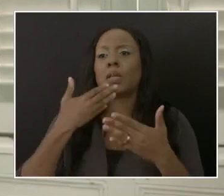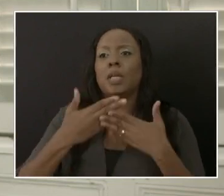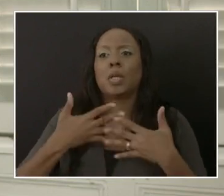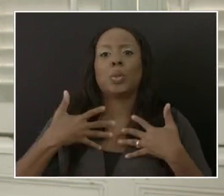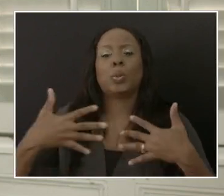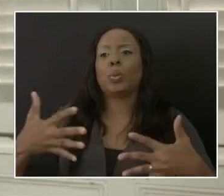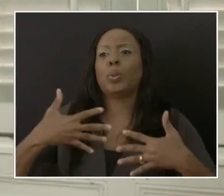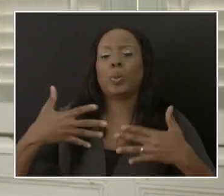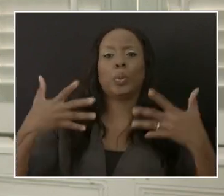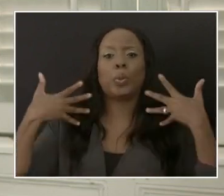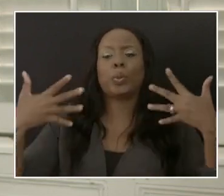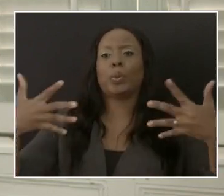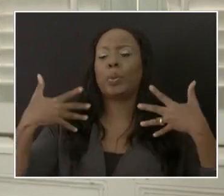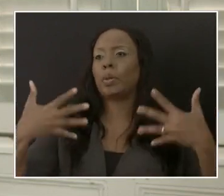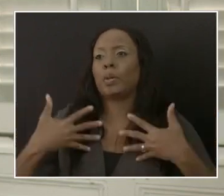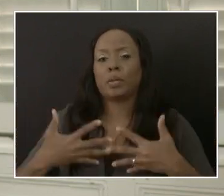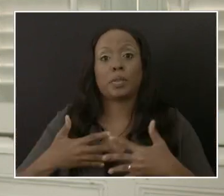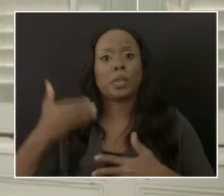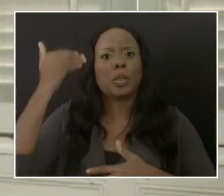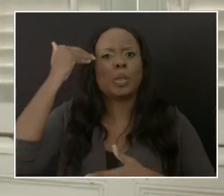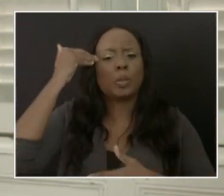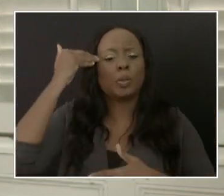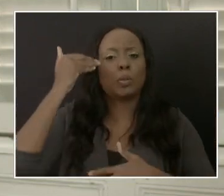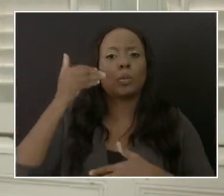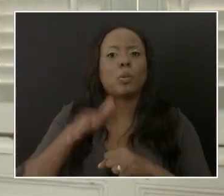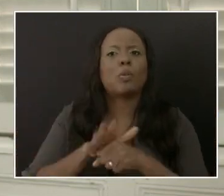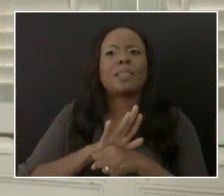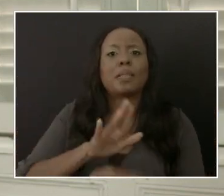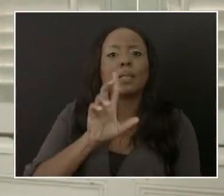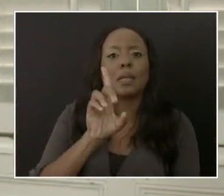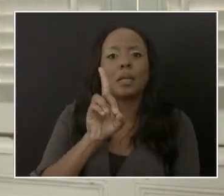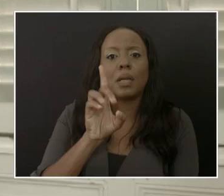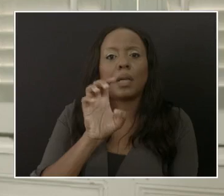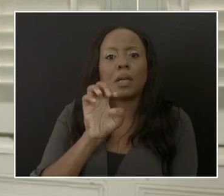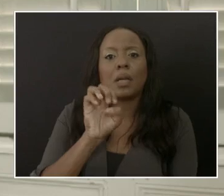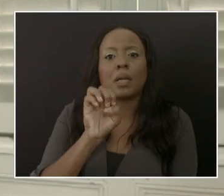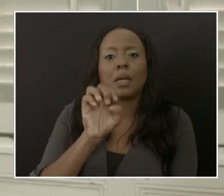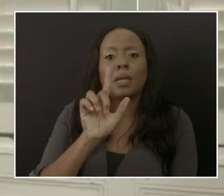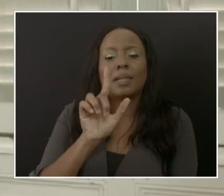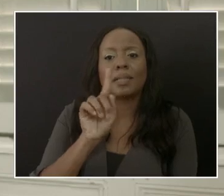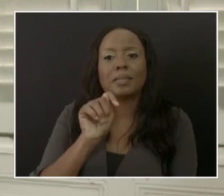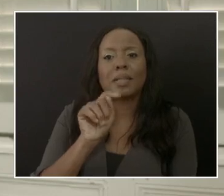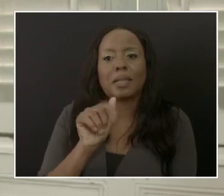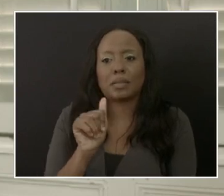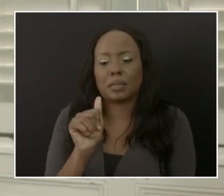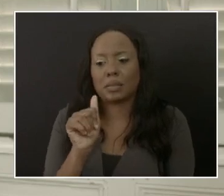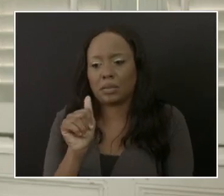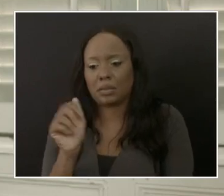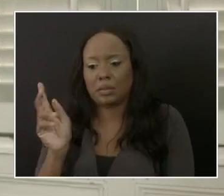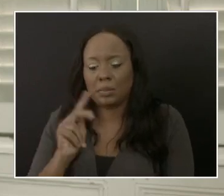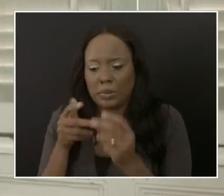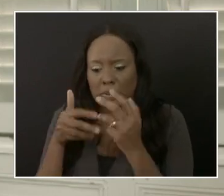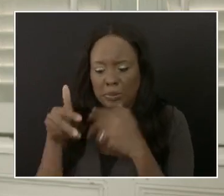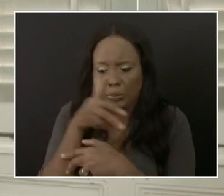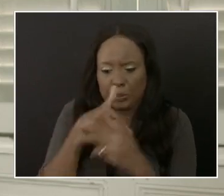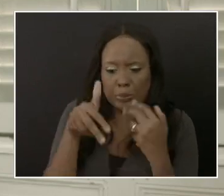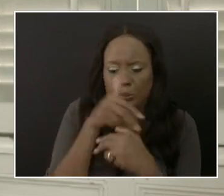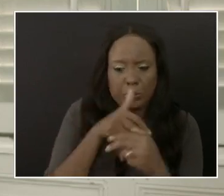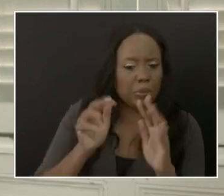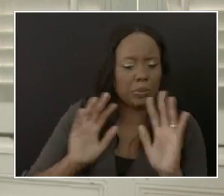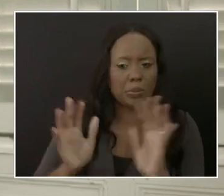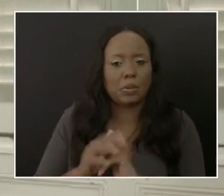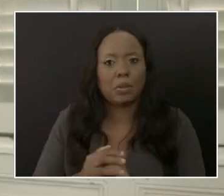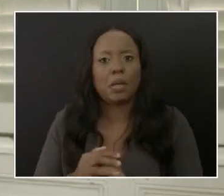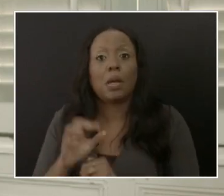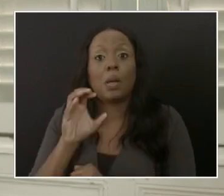become a critical issue in that it is highly transmissible. And now what we know of Omicron right